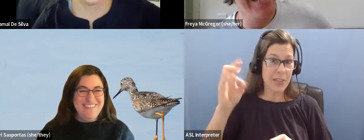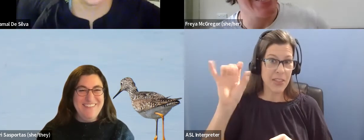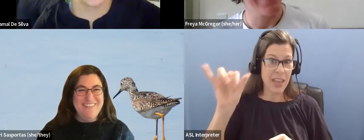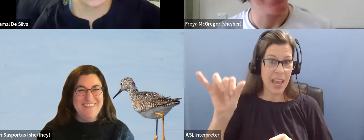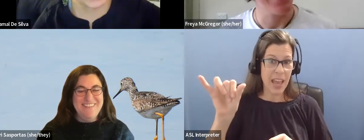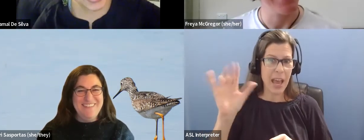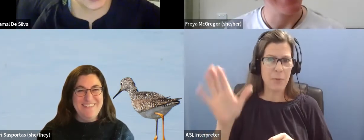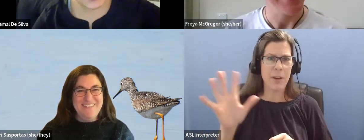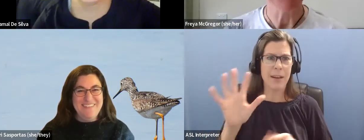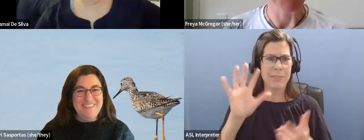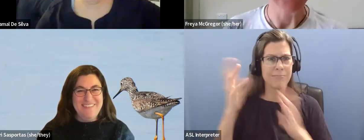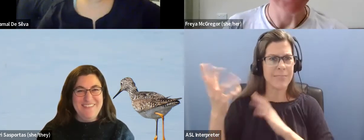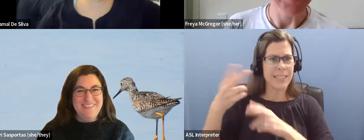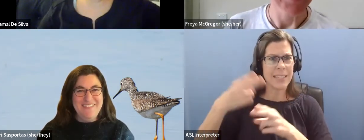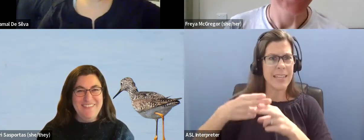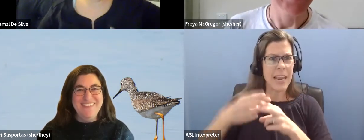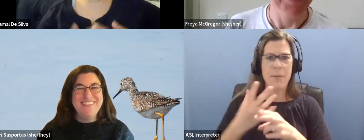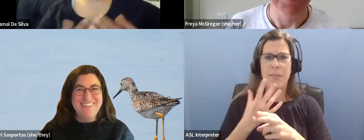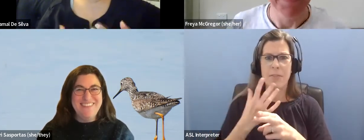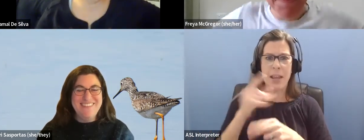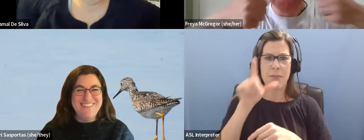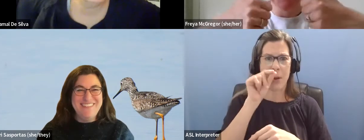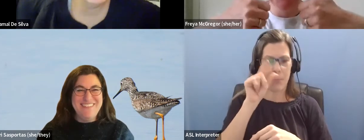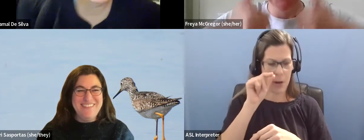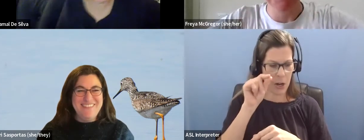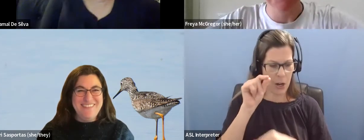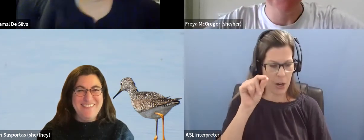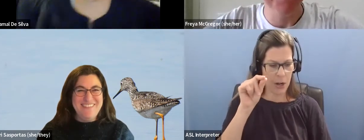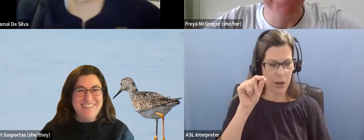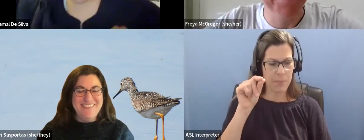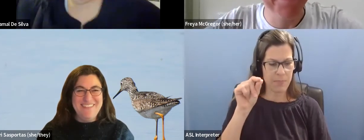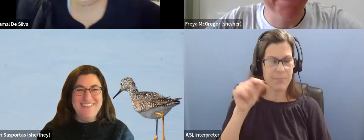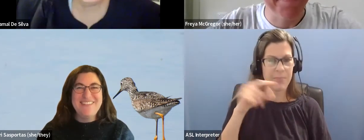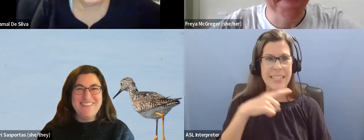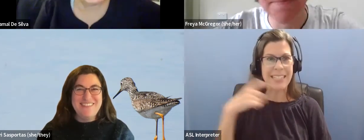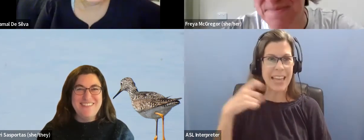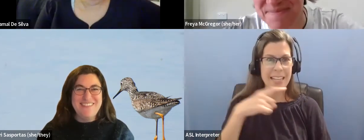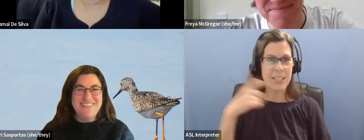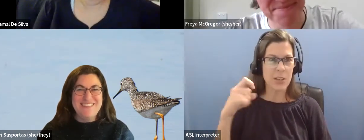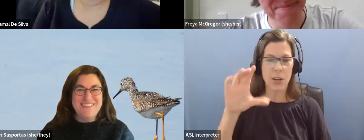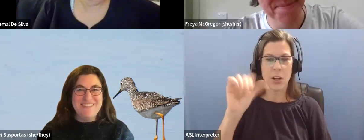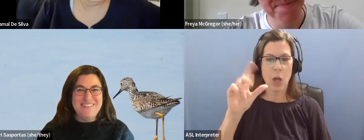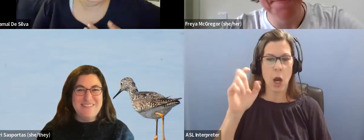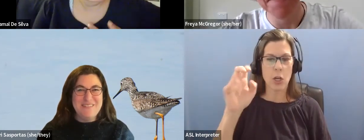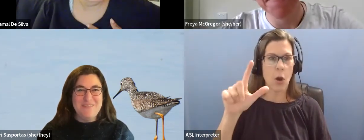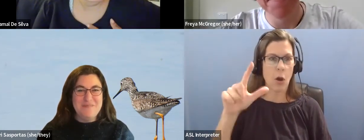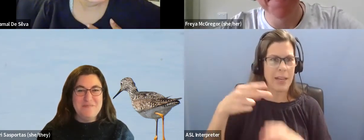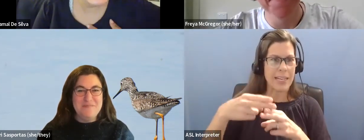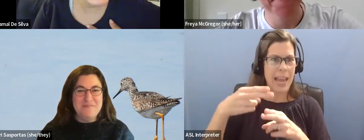pyruxia, I should have asked earlier, but I did look up the bird. It's a desert cardinal. In